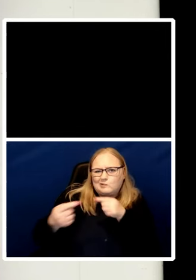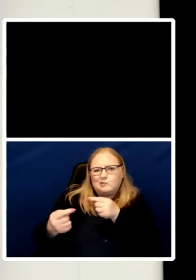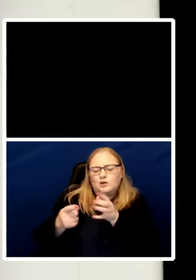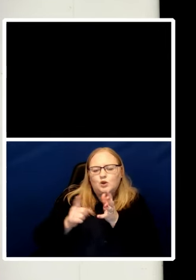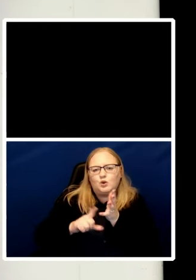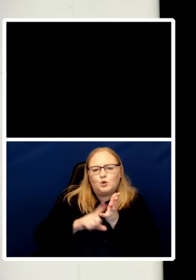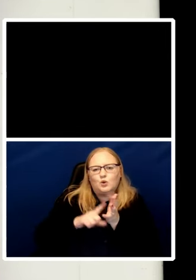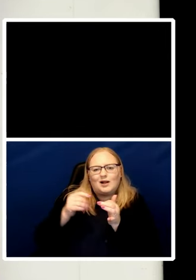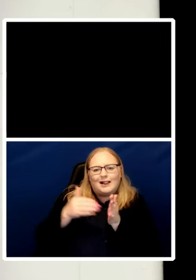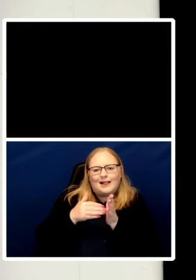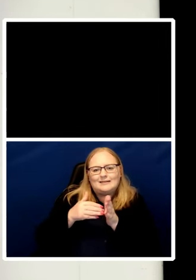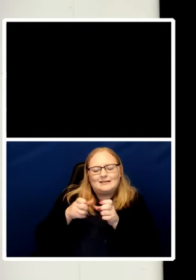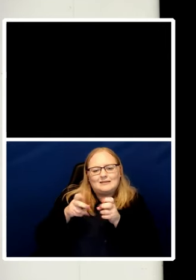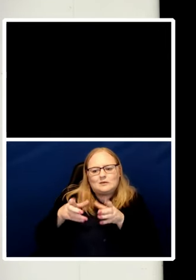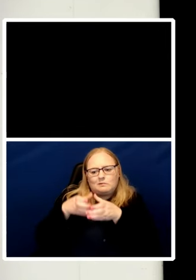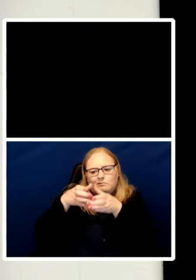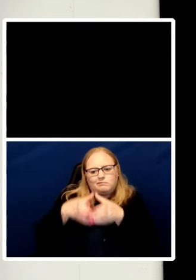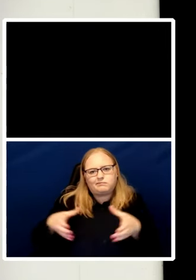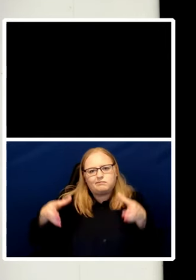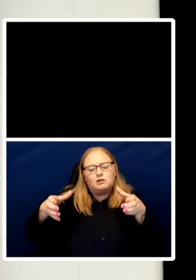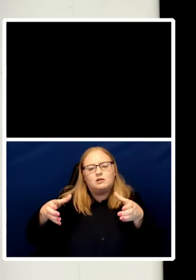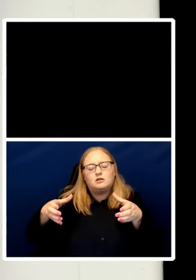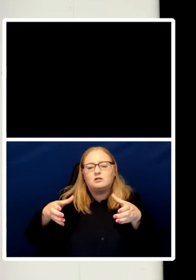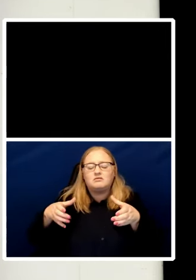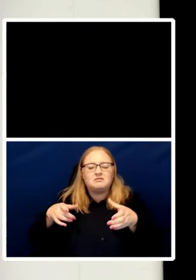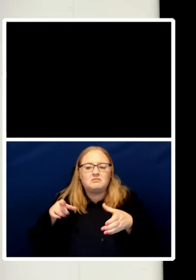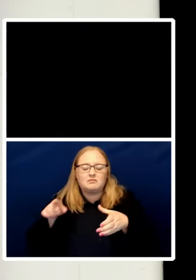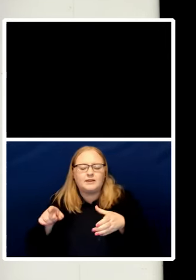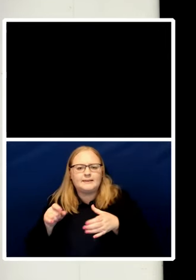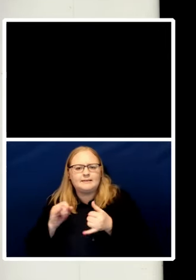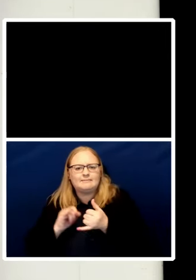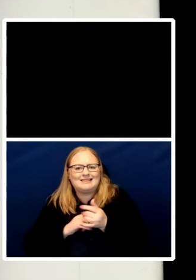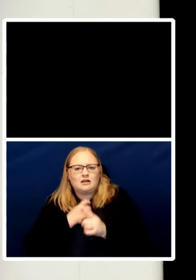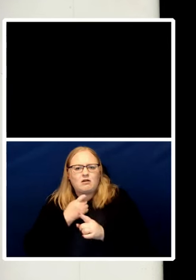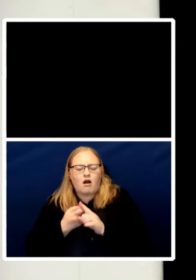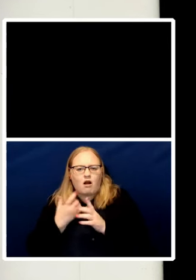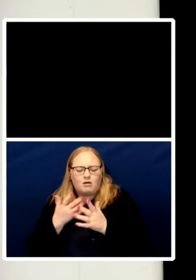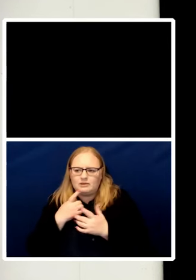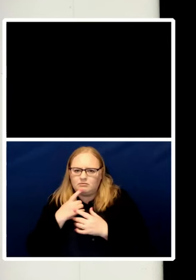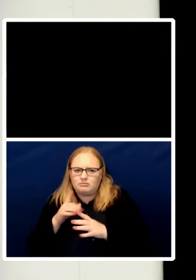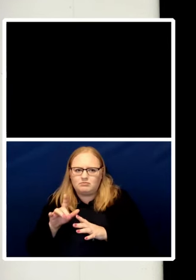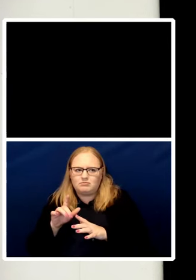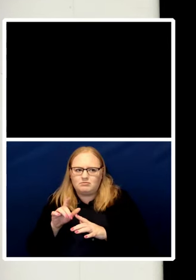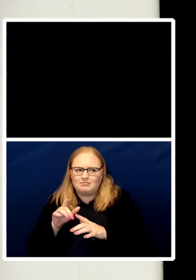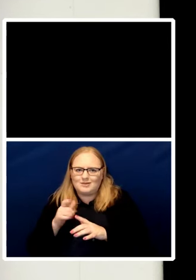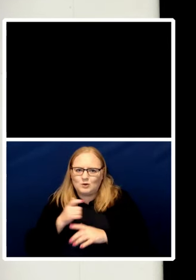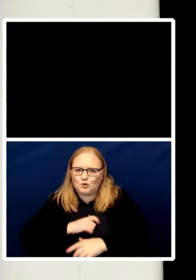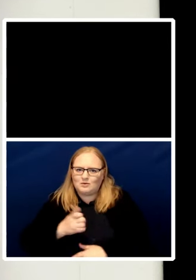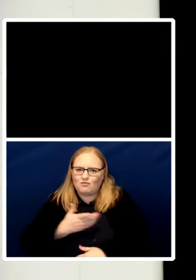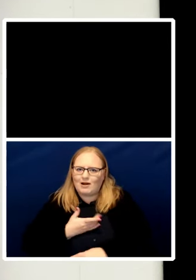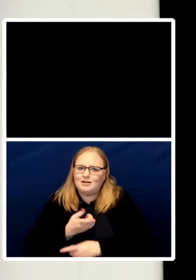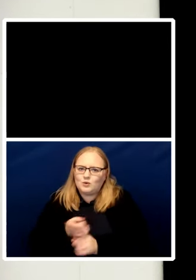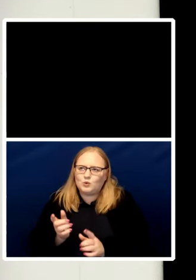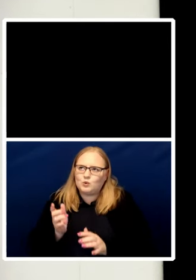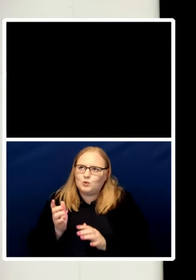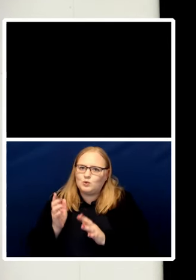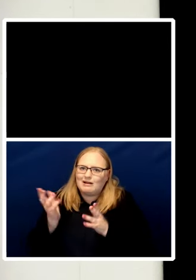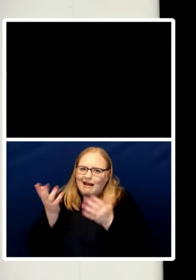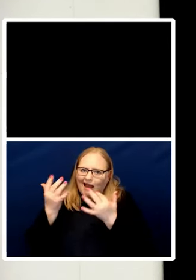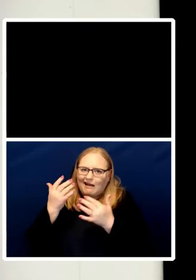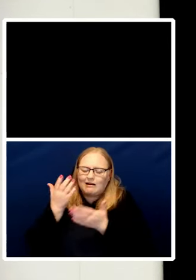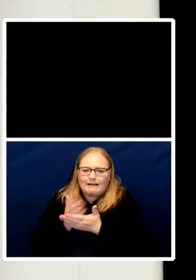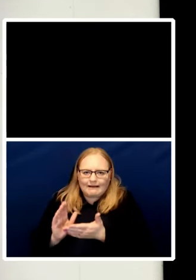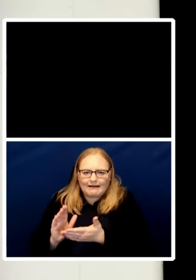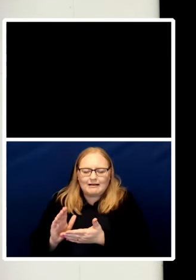take the stage and explain things in human rights terms you'd be surprised how far it will get you'd be surprised and so all the